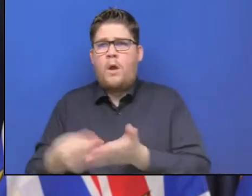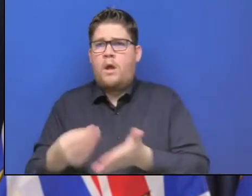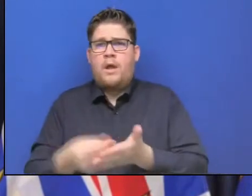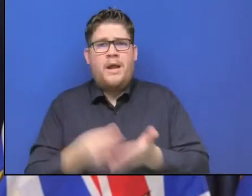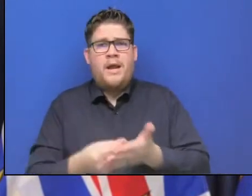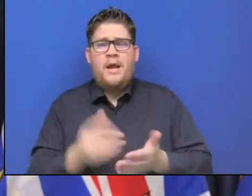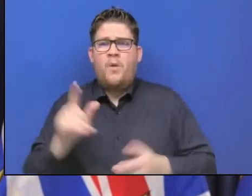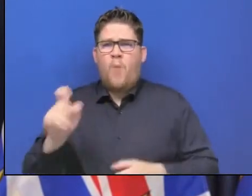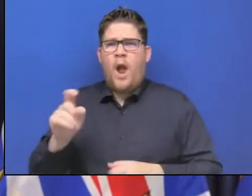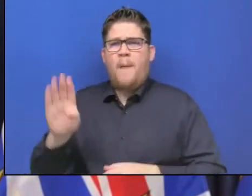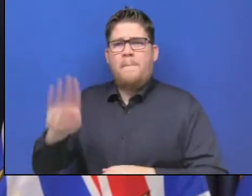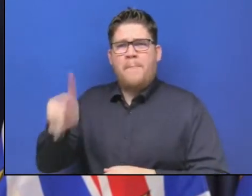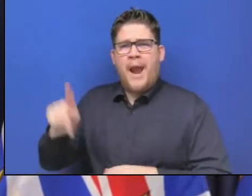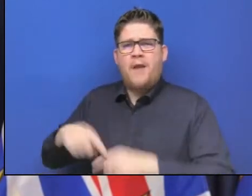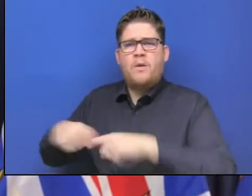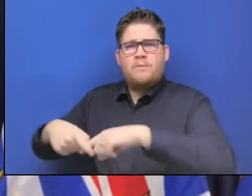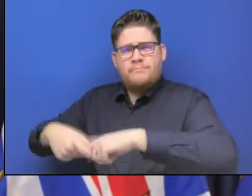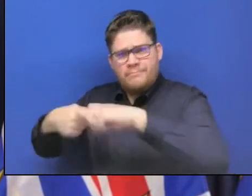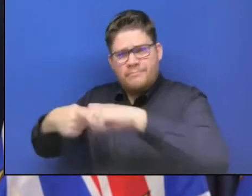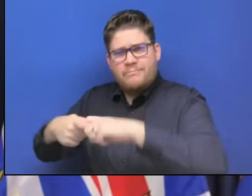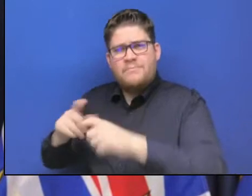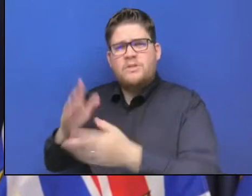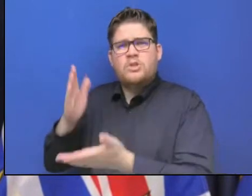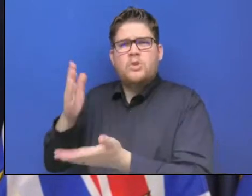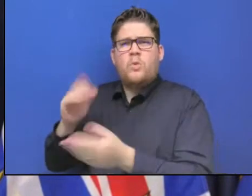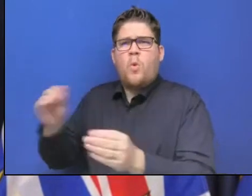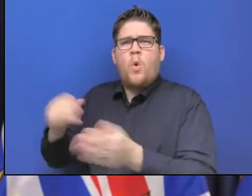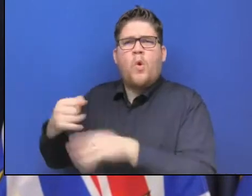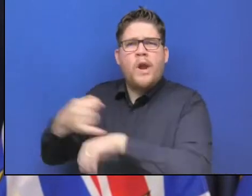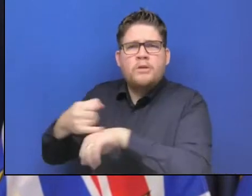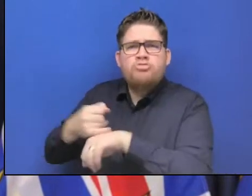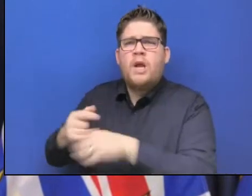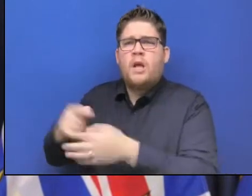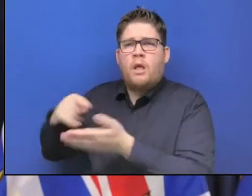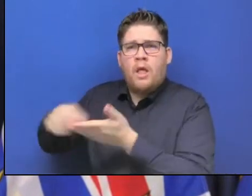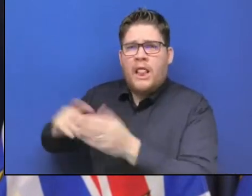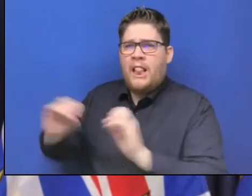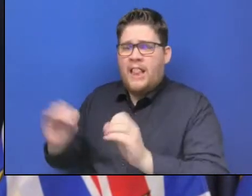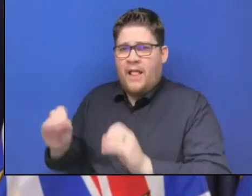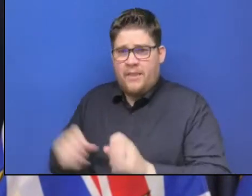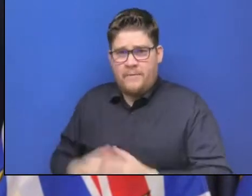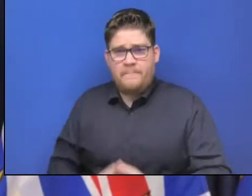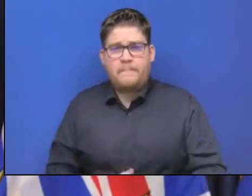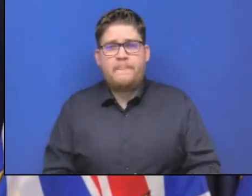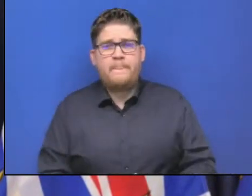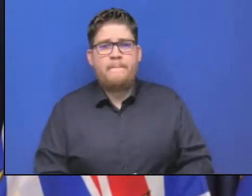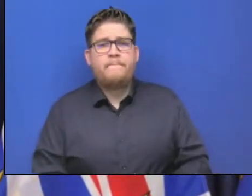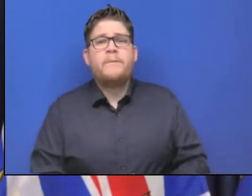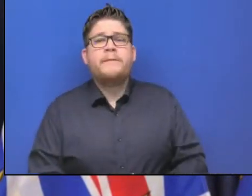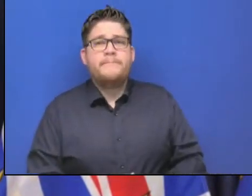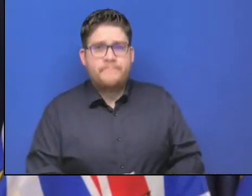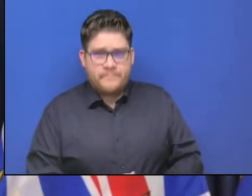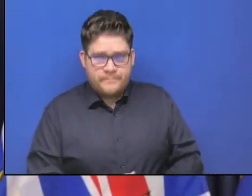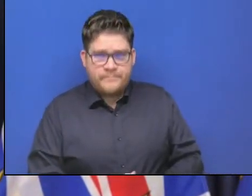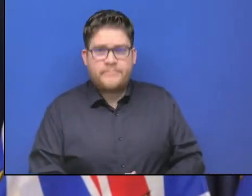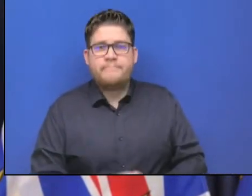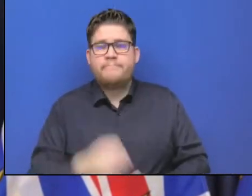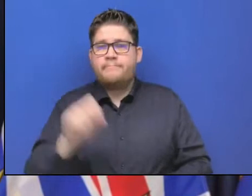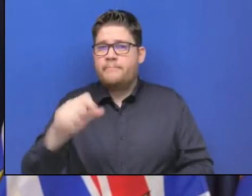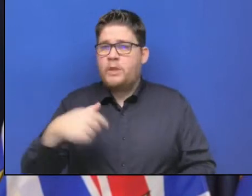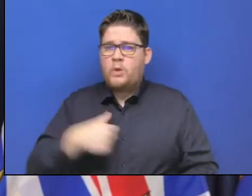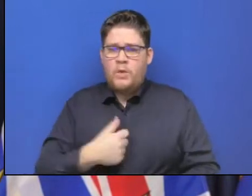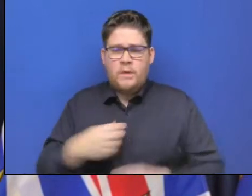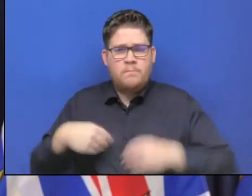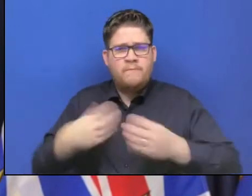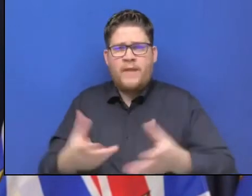What I can tell you given the scope of this disaster and the different kinds of supports that are going to be needed, we are working very